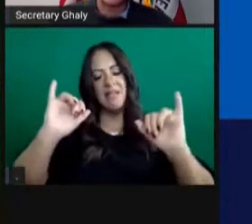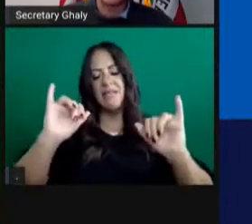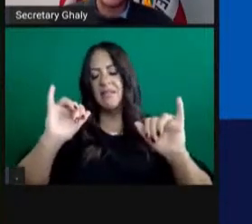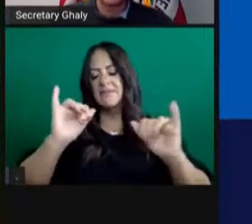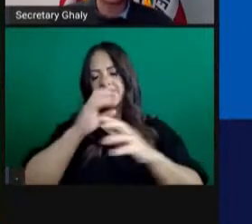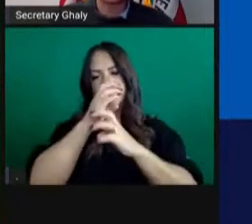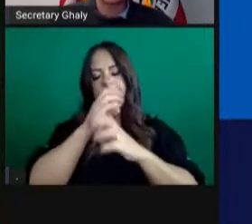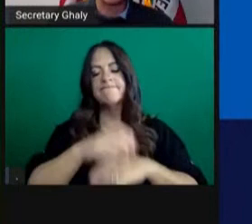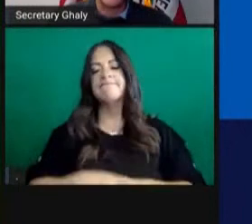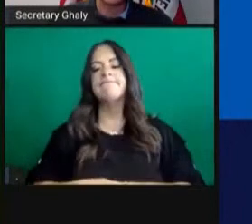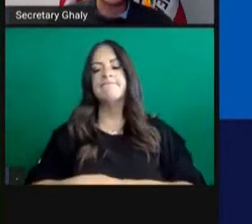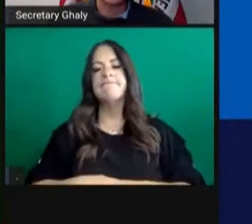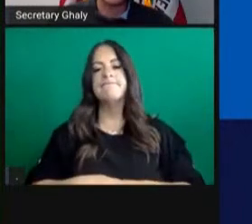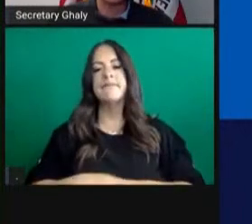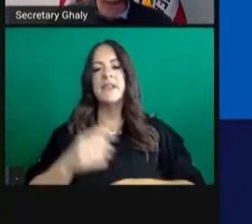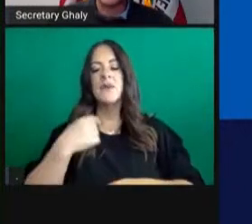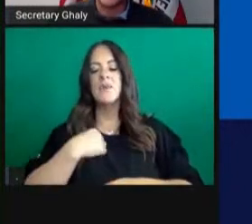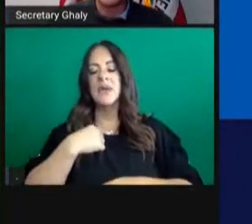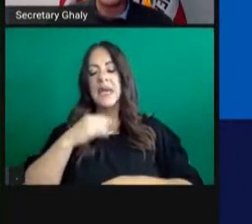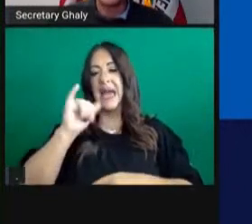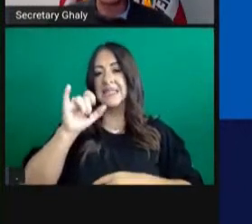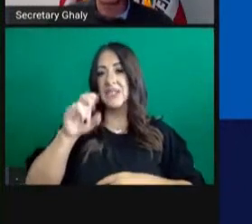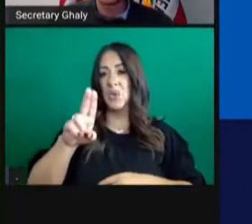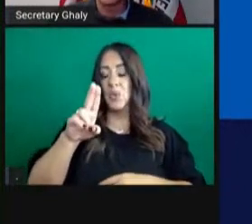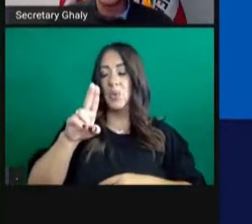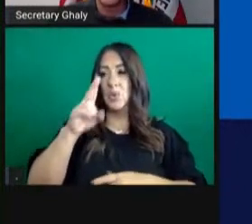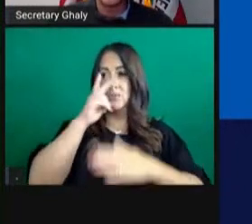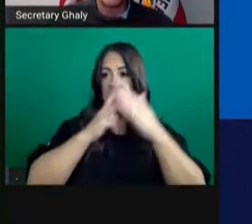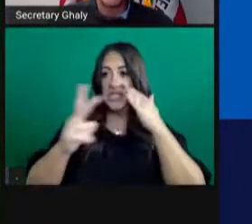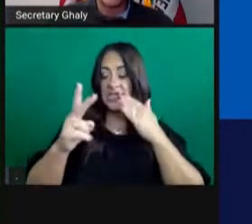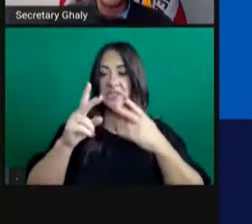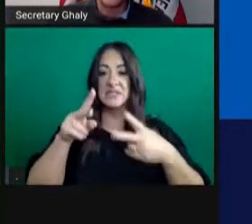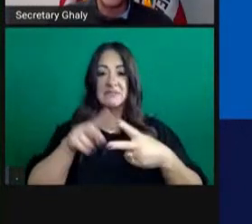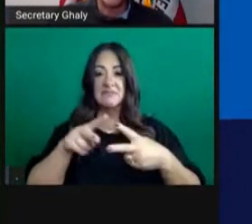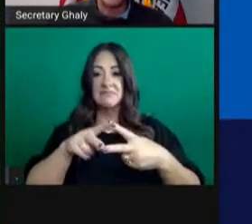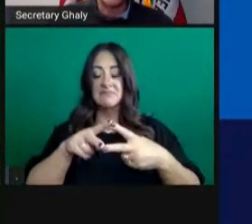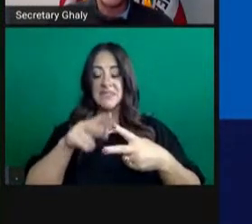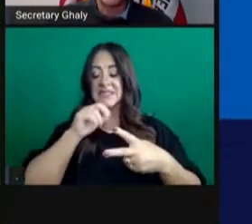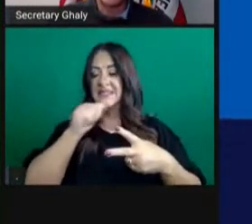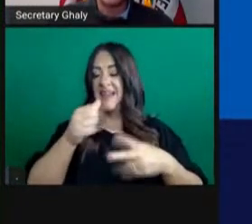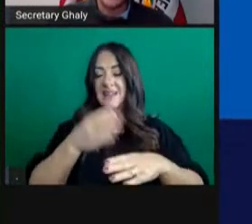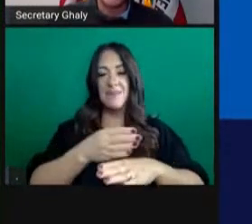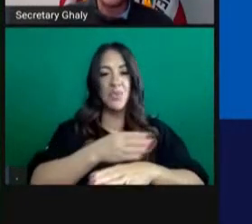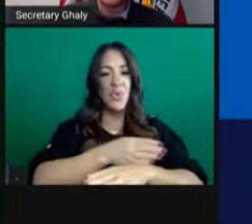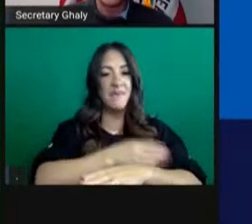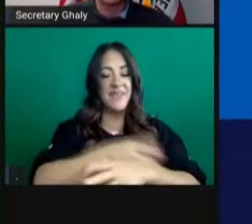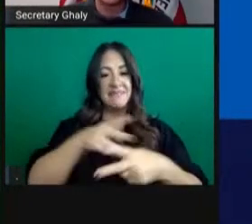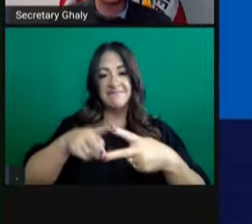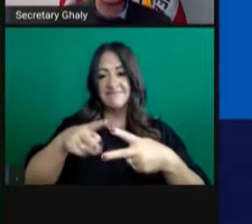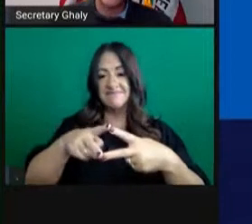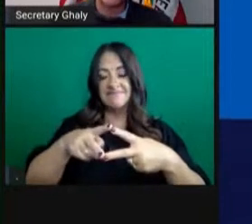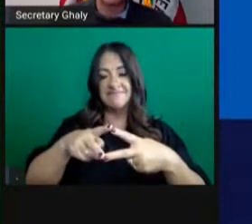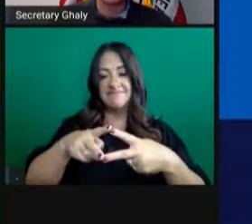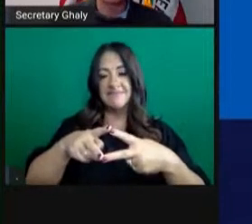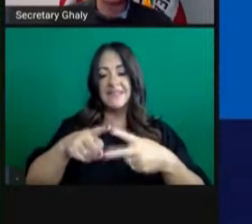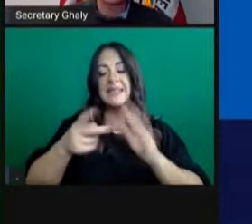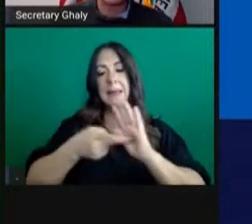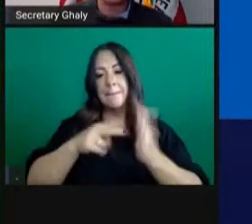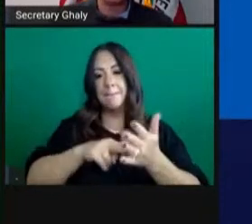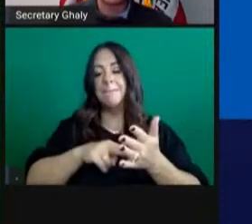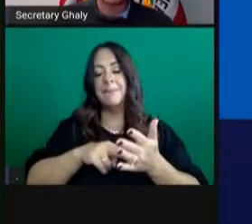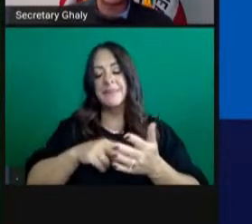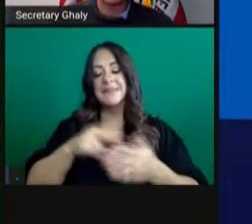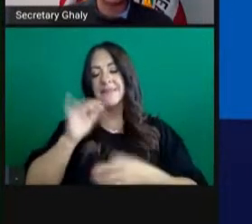projecting that the ICU capacity is not improving in Southern California and San Joaquin Valley and that demand